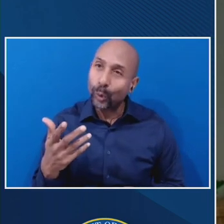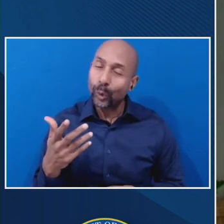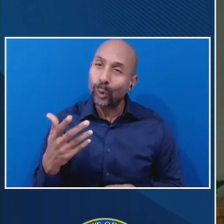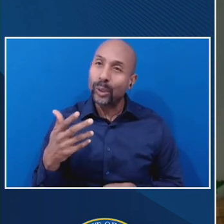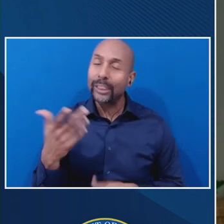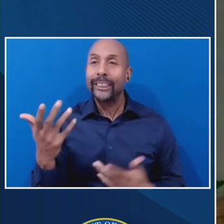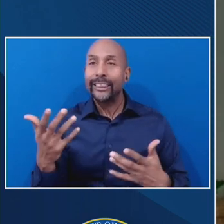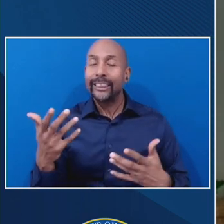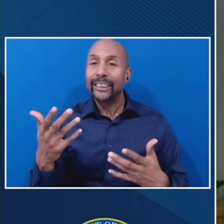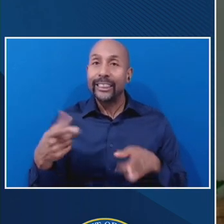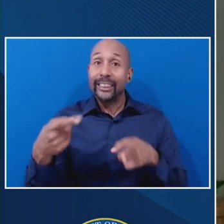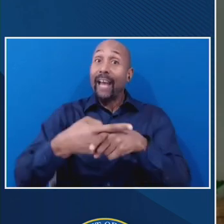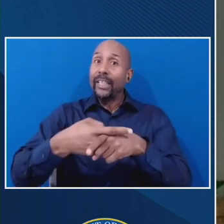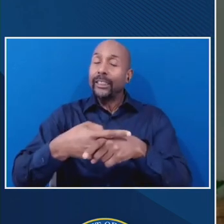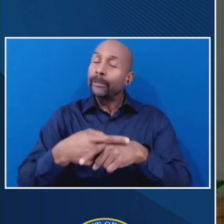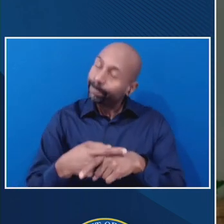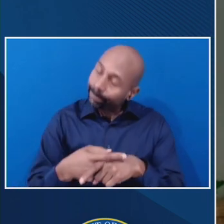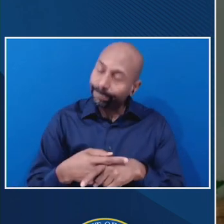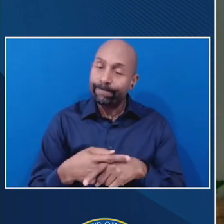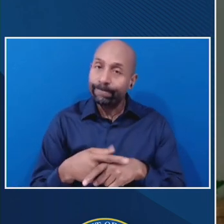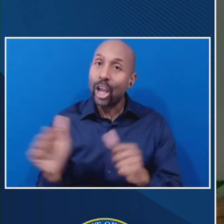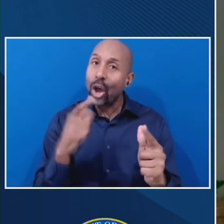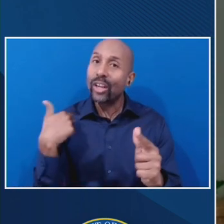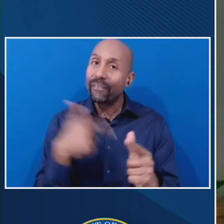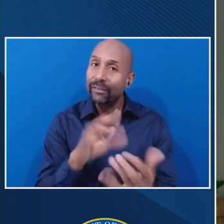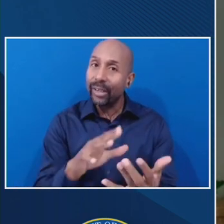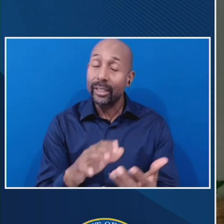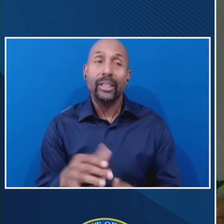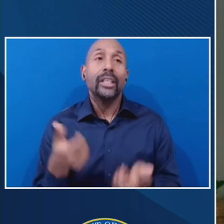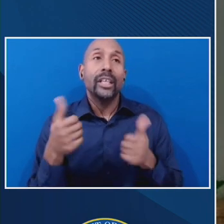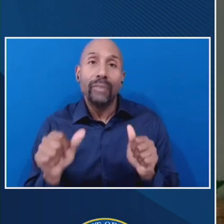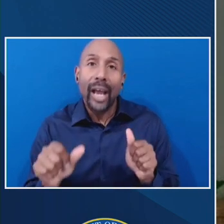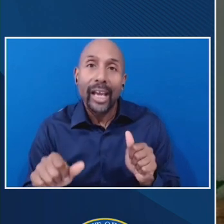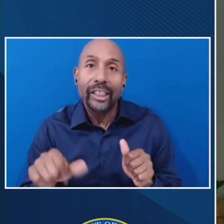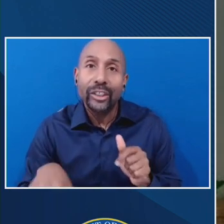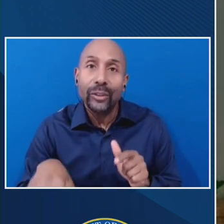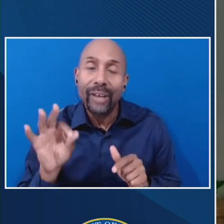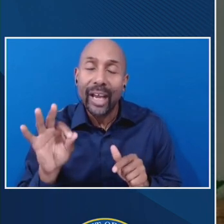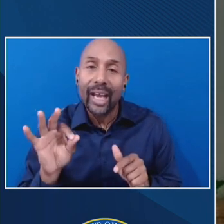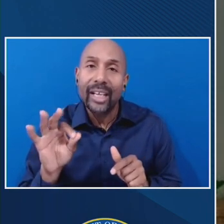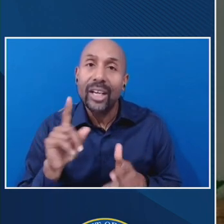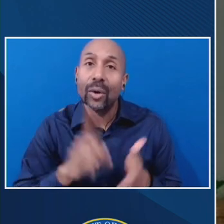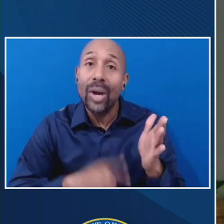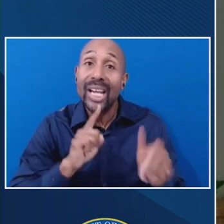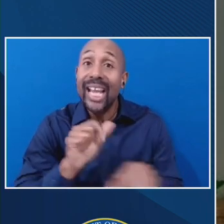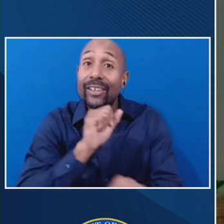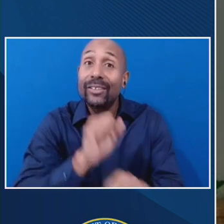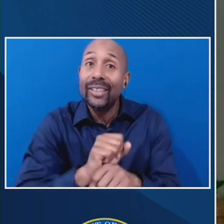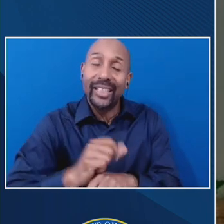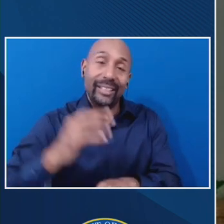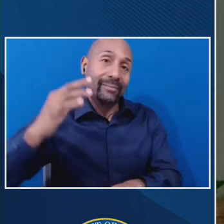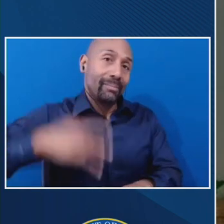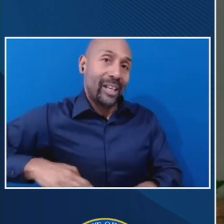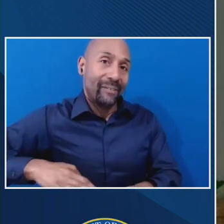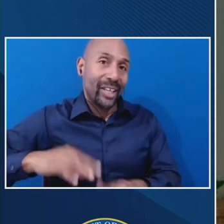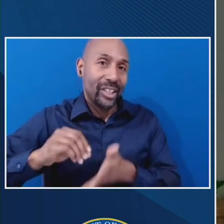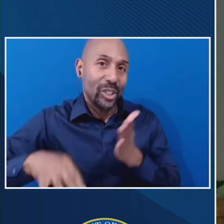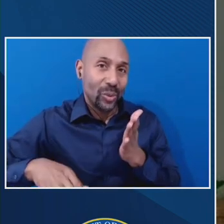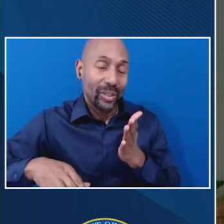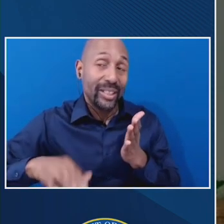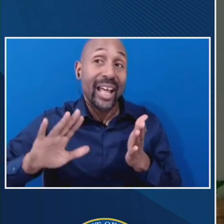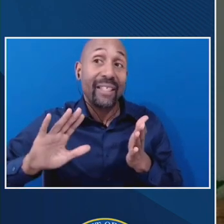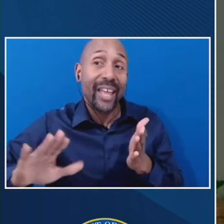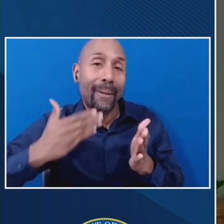figure out which is in the student's best interest, allowing the school to keep the money and